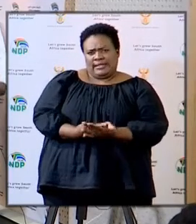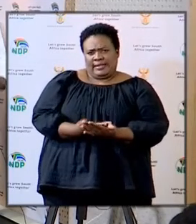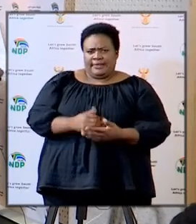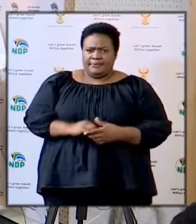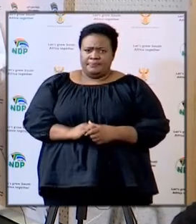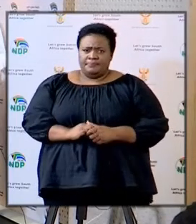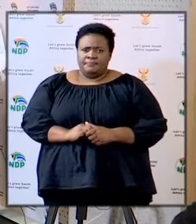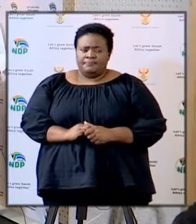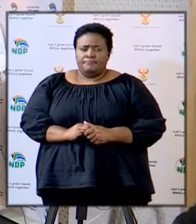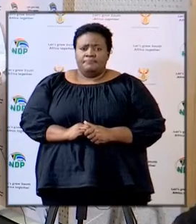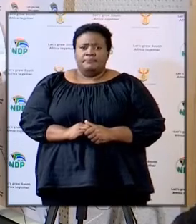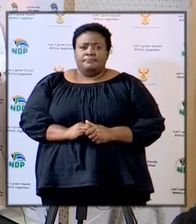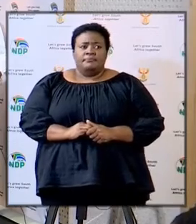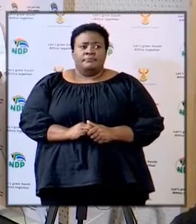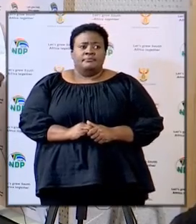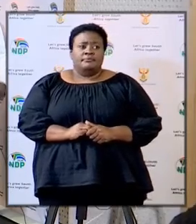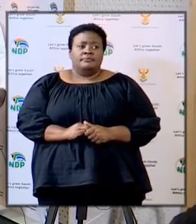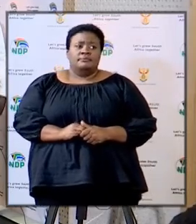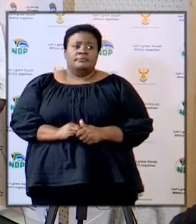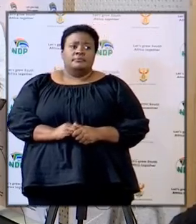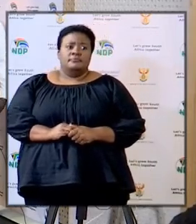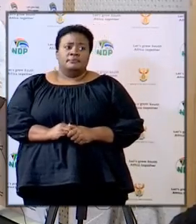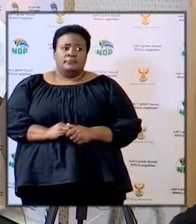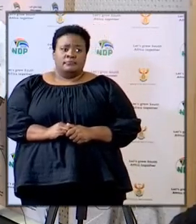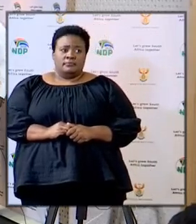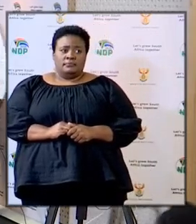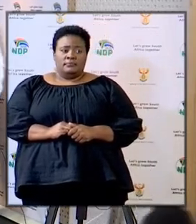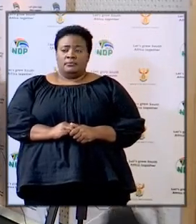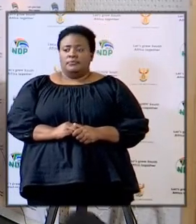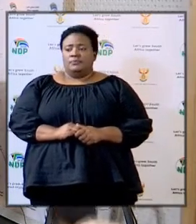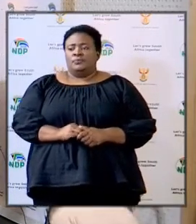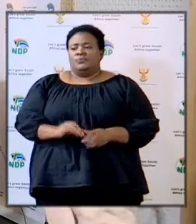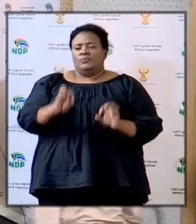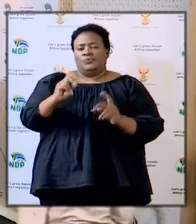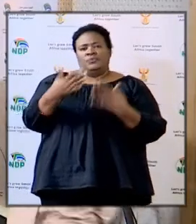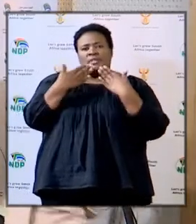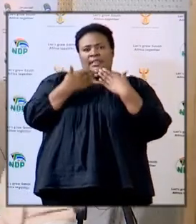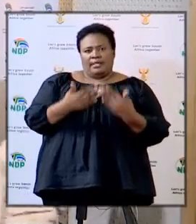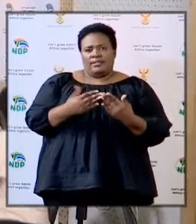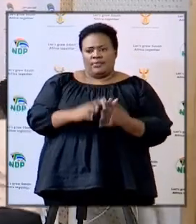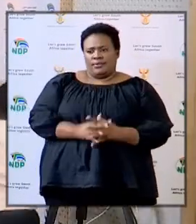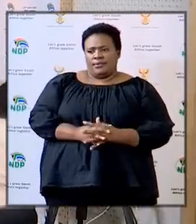them as they come and then just listen up for the next round of questions thanks